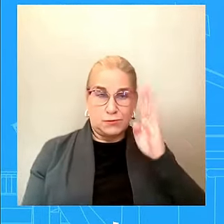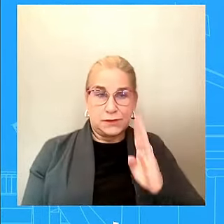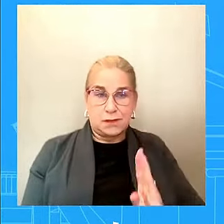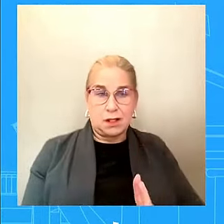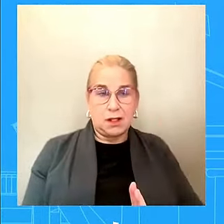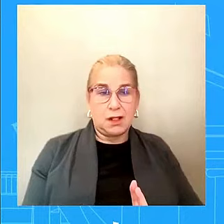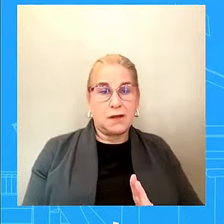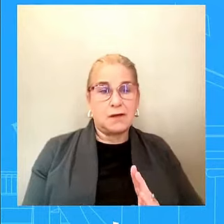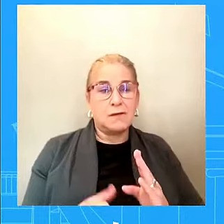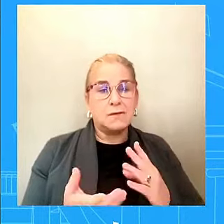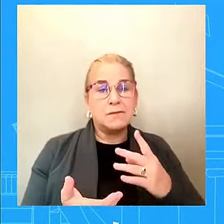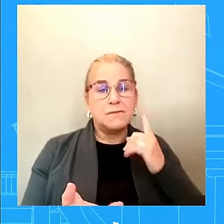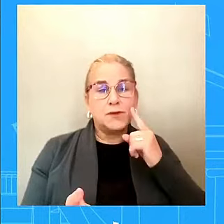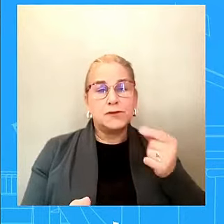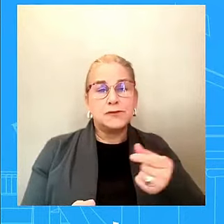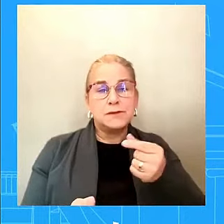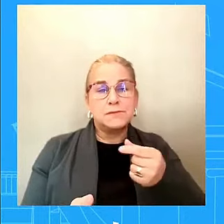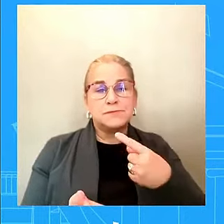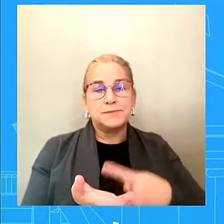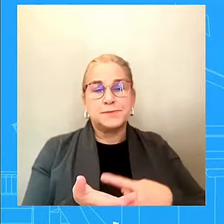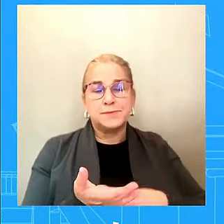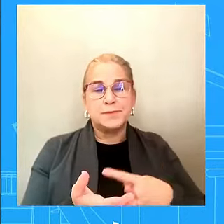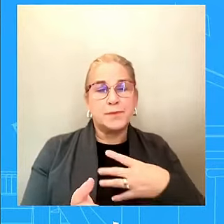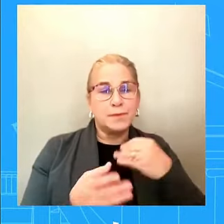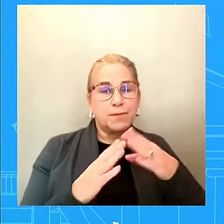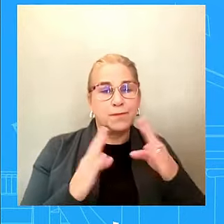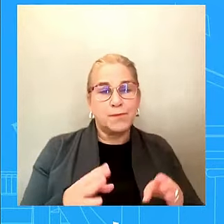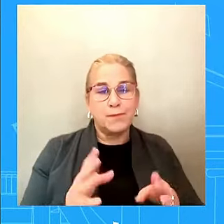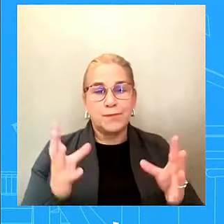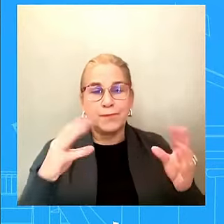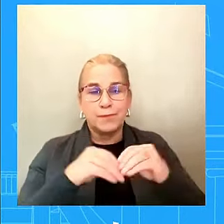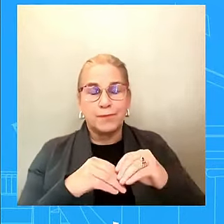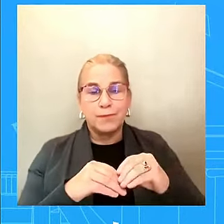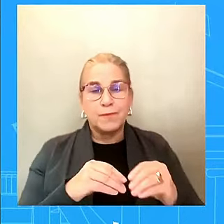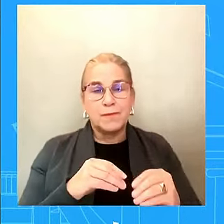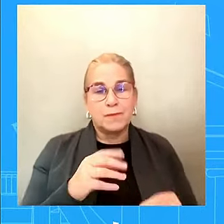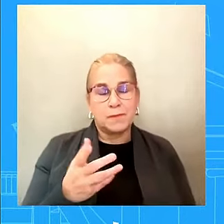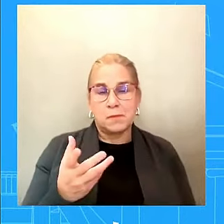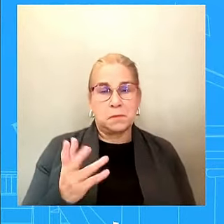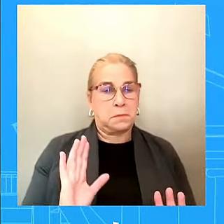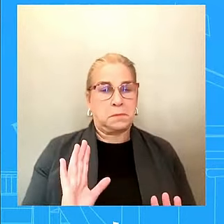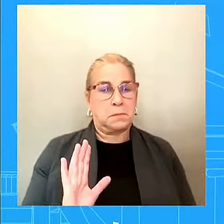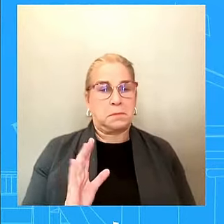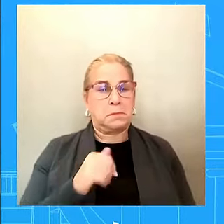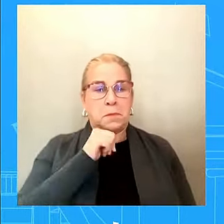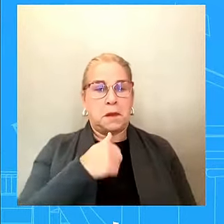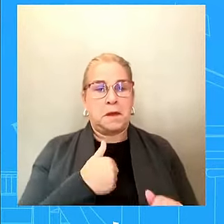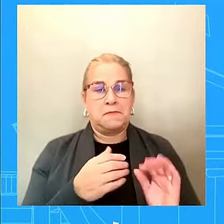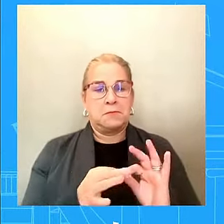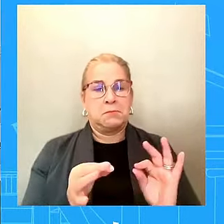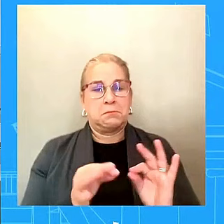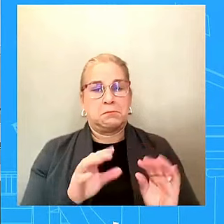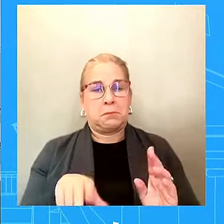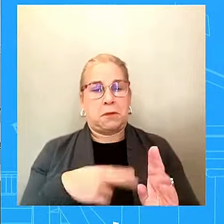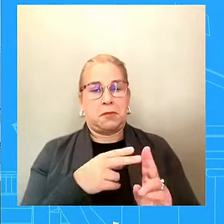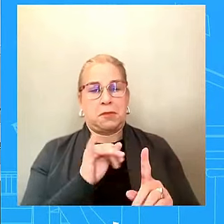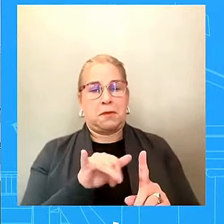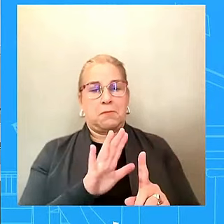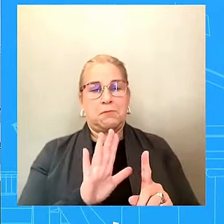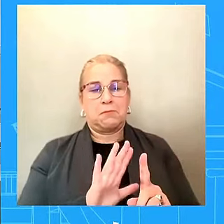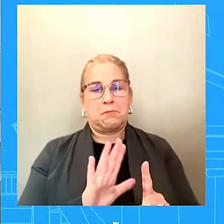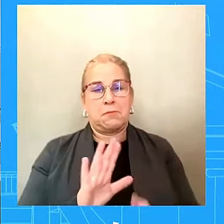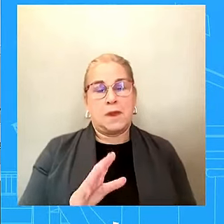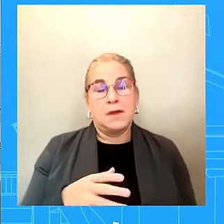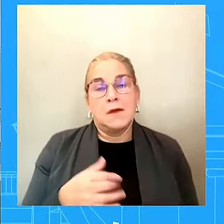questions that you asked me. Okay, Jared. Um, on the call with Zelensky, I know earlier today, uh, Zelensky made public